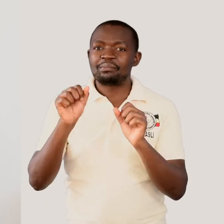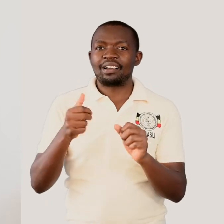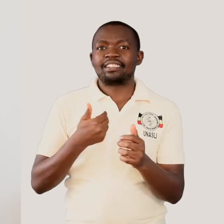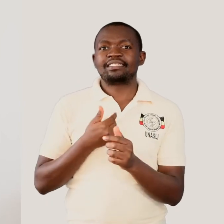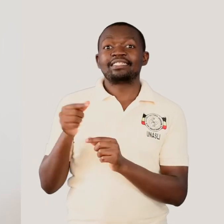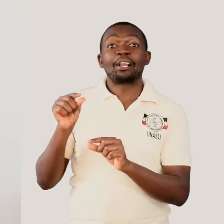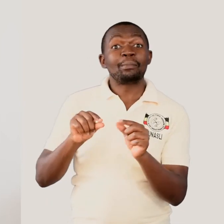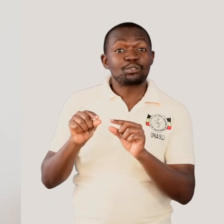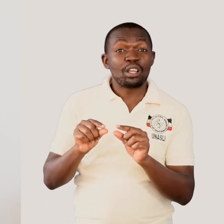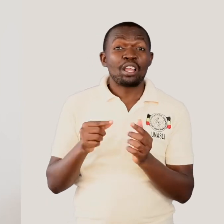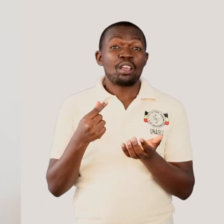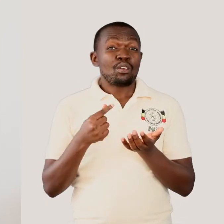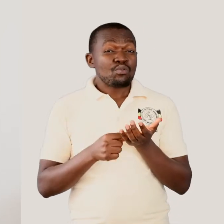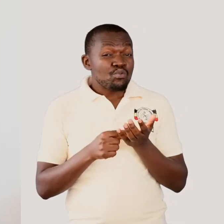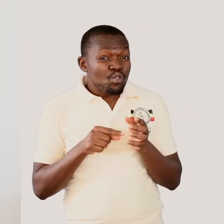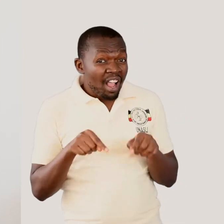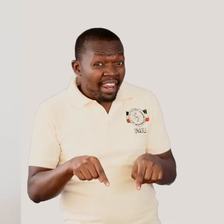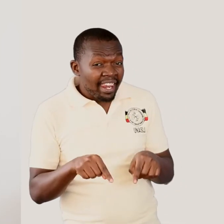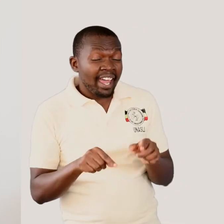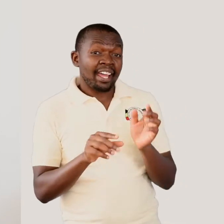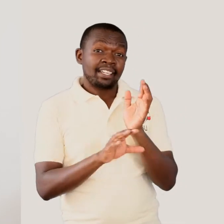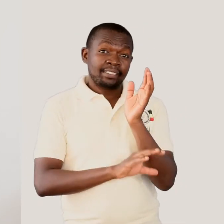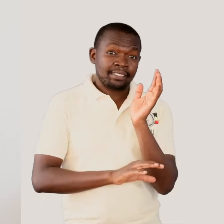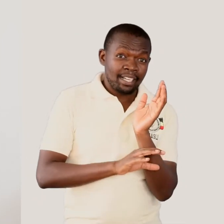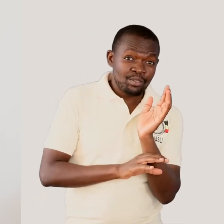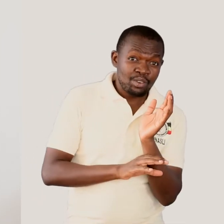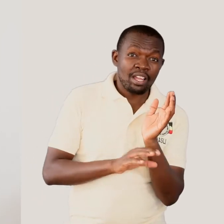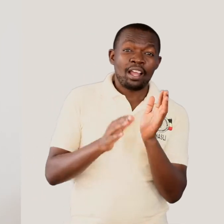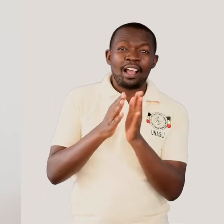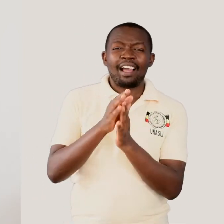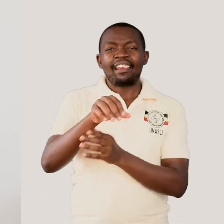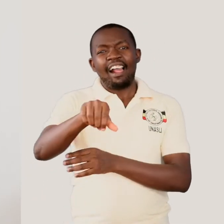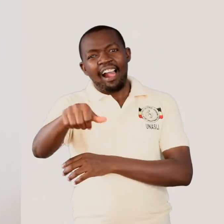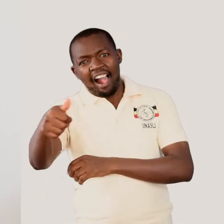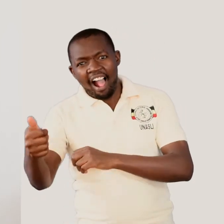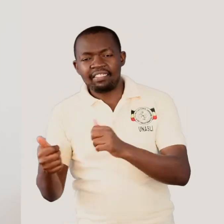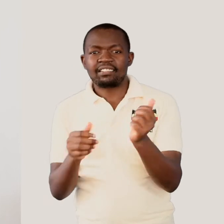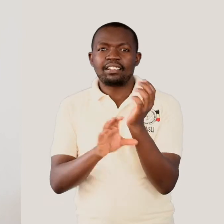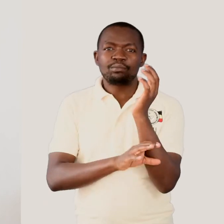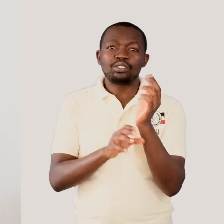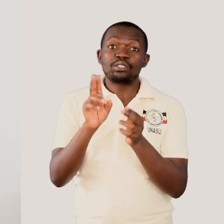Uganda as a country and other countries use the knowledge of chemistry